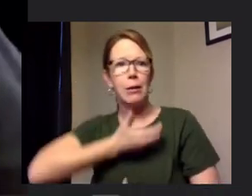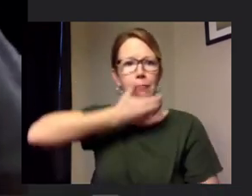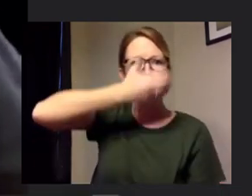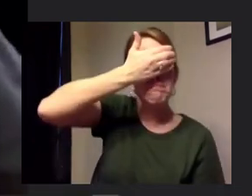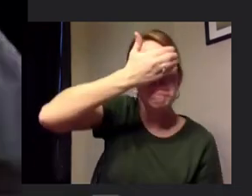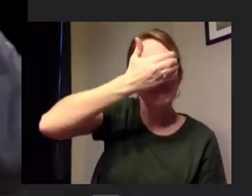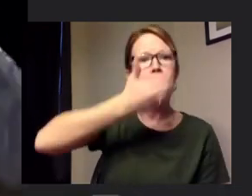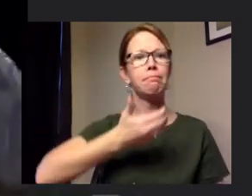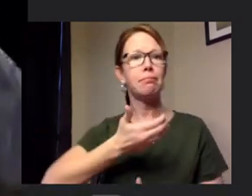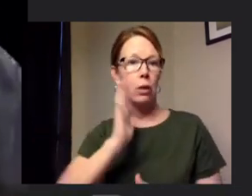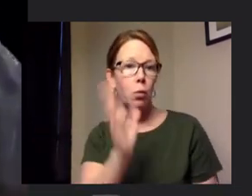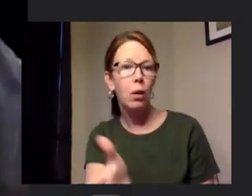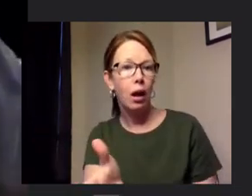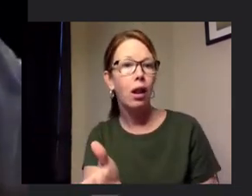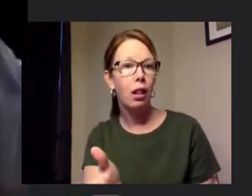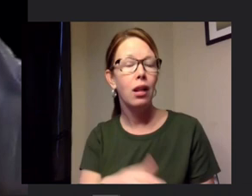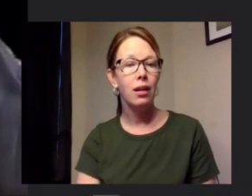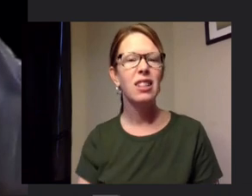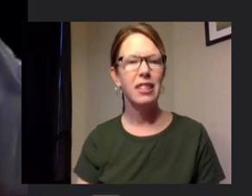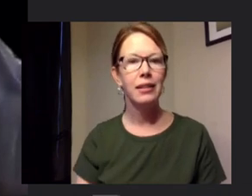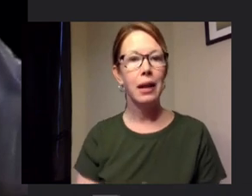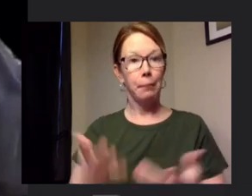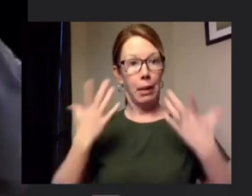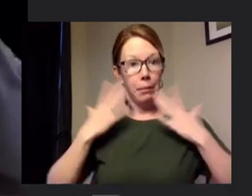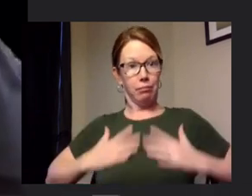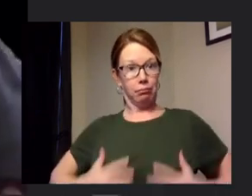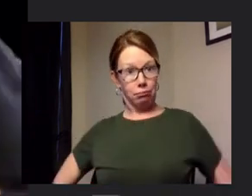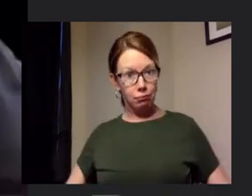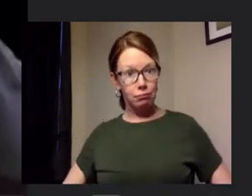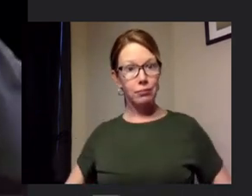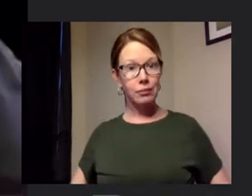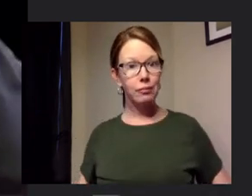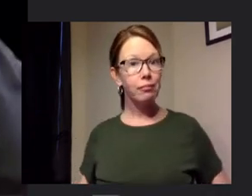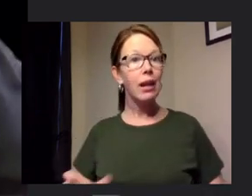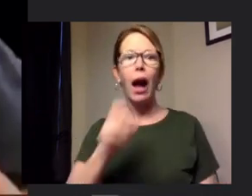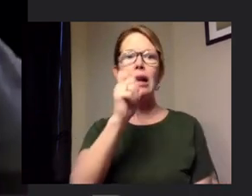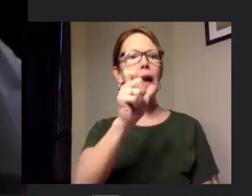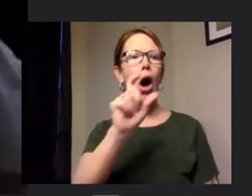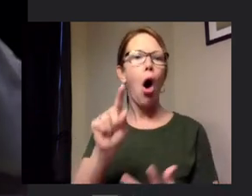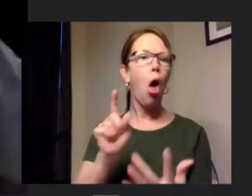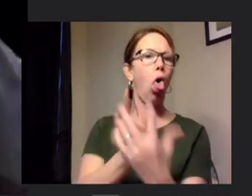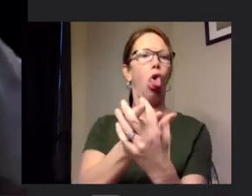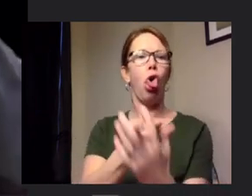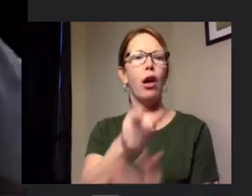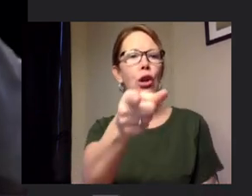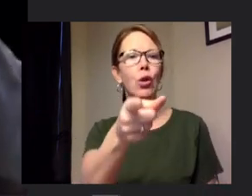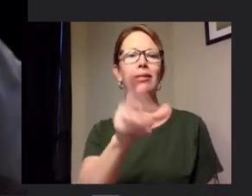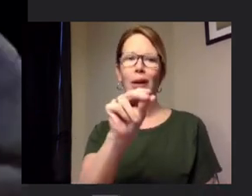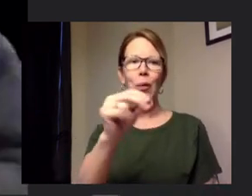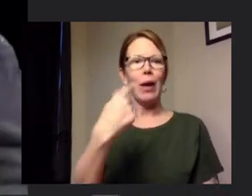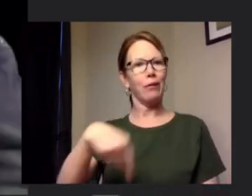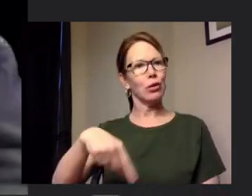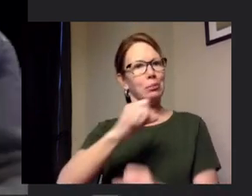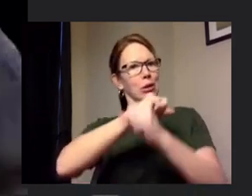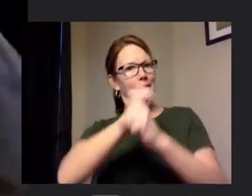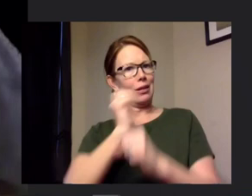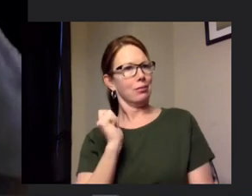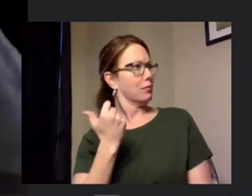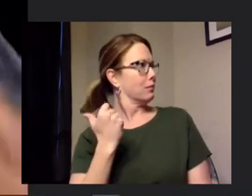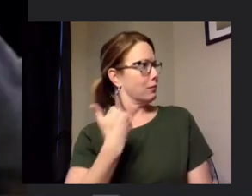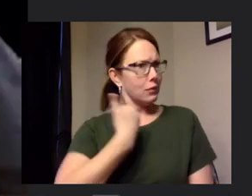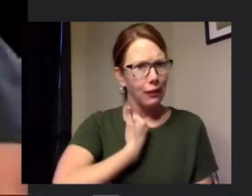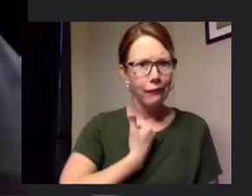gown when we finally get them in stock um and again nothing personal we just have to protect ourselves protect you